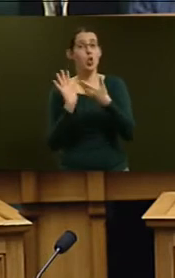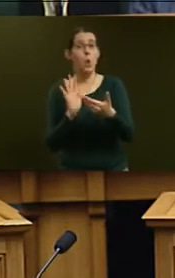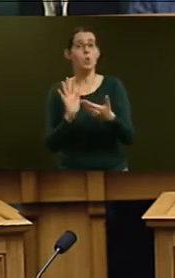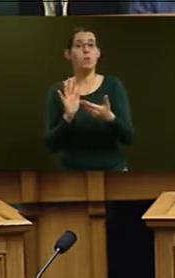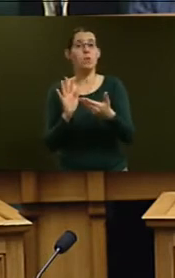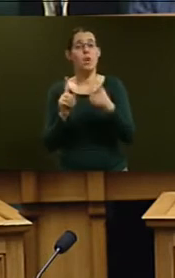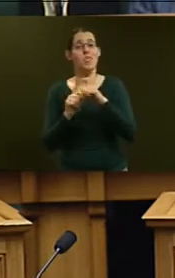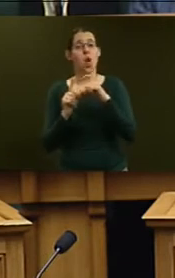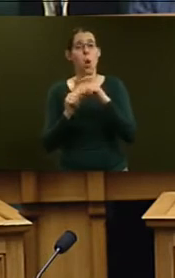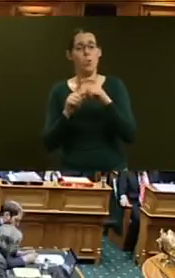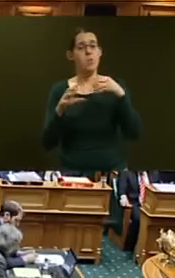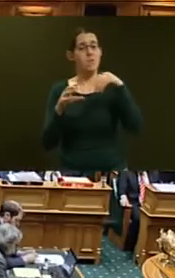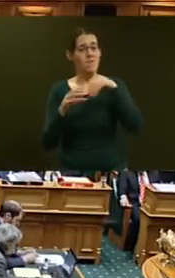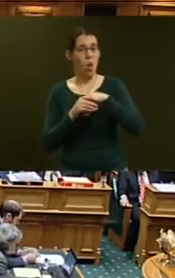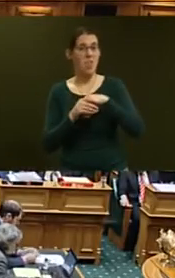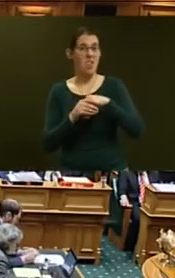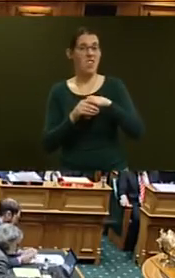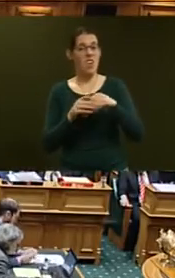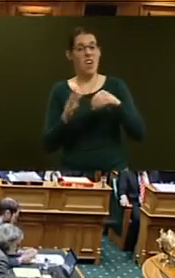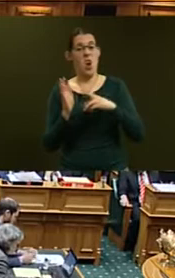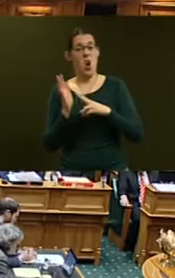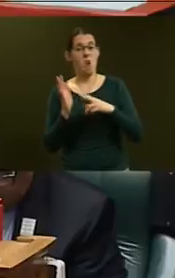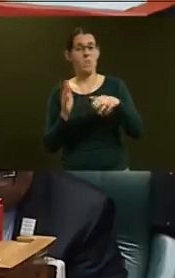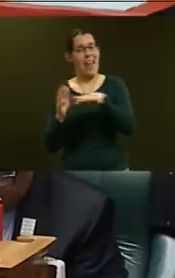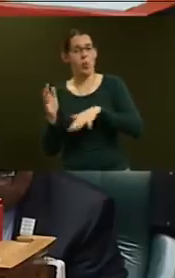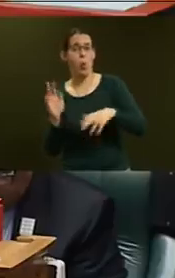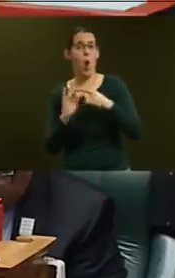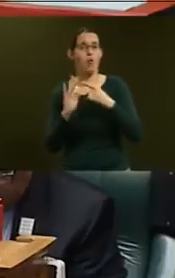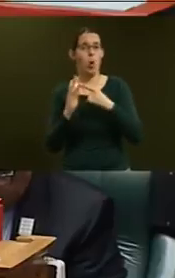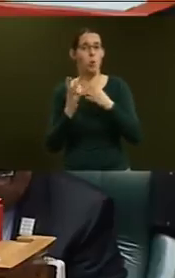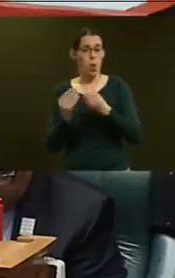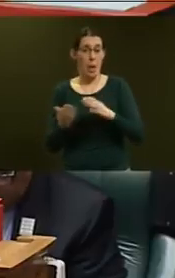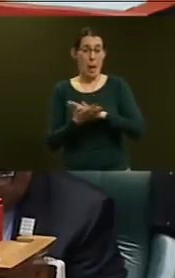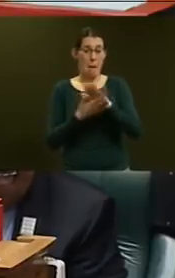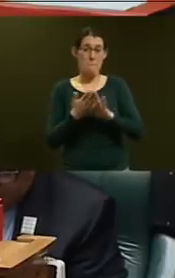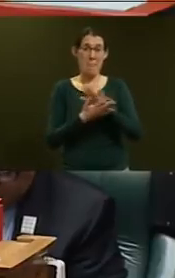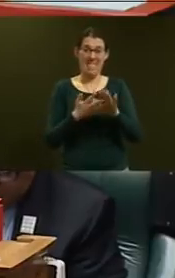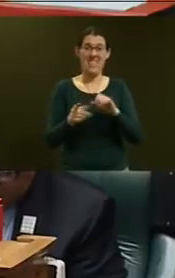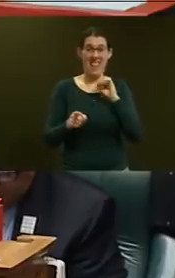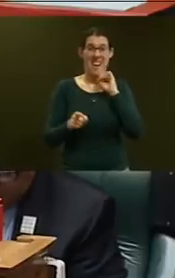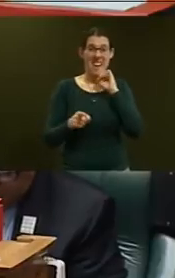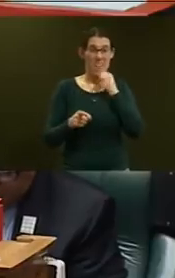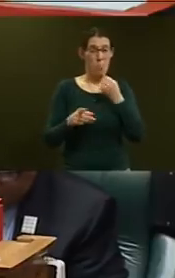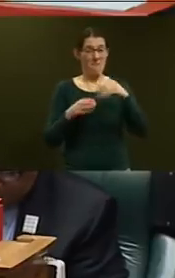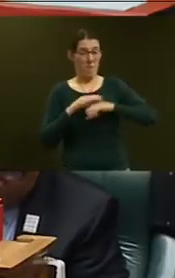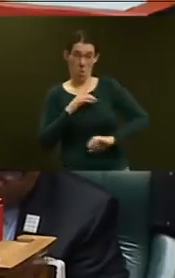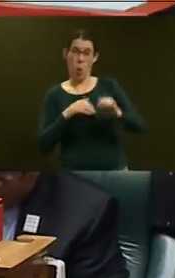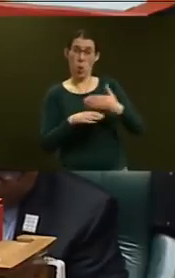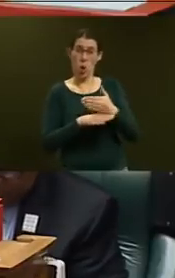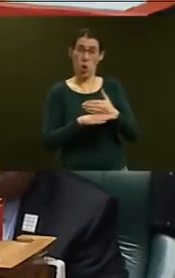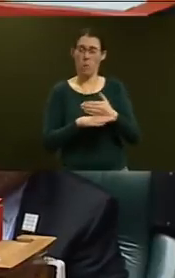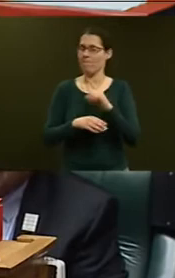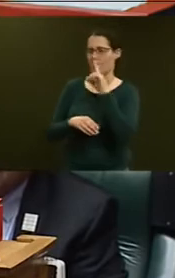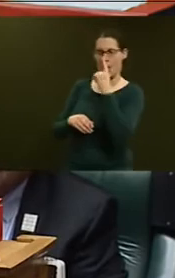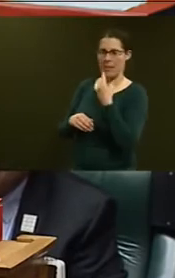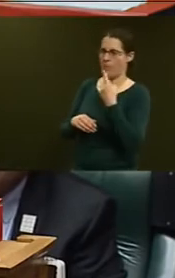meaning they will be reviewing their own work? Mr. Speaker, I can't speak for why the Ministry made that decision. The procurement